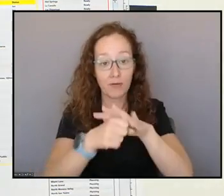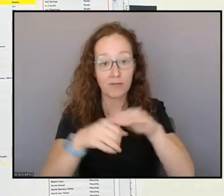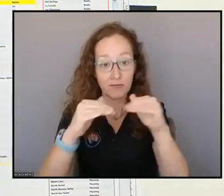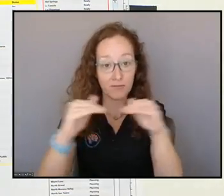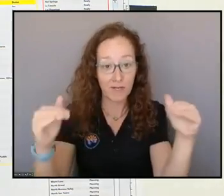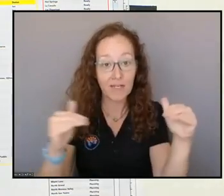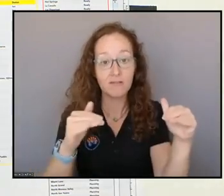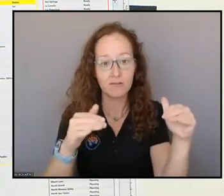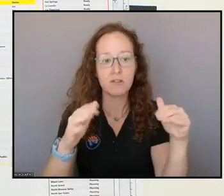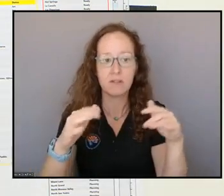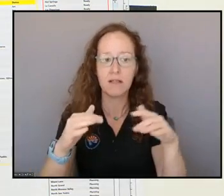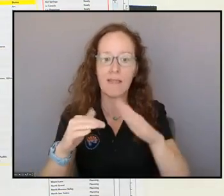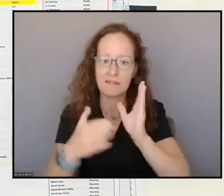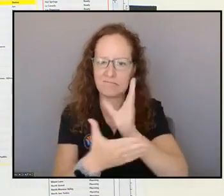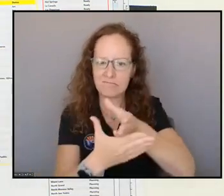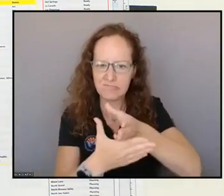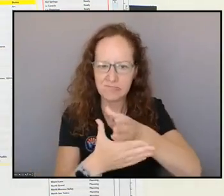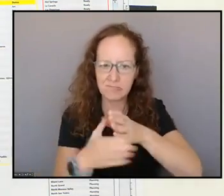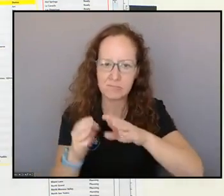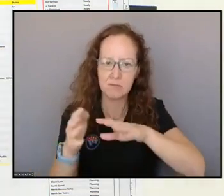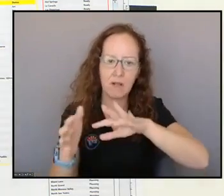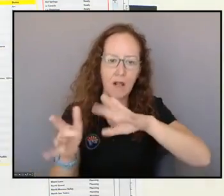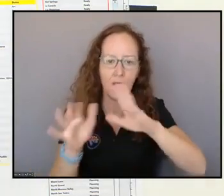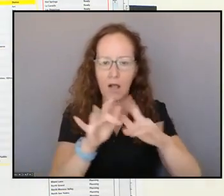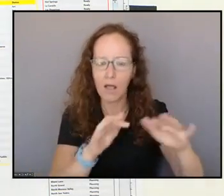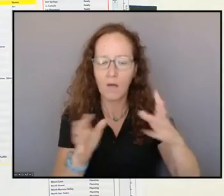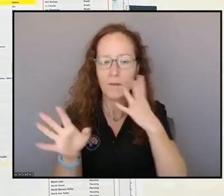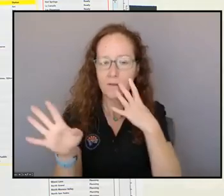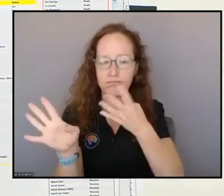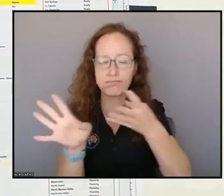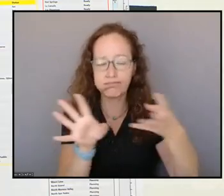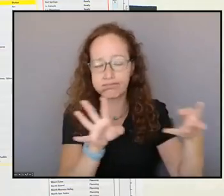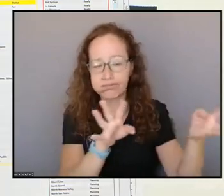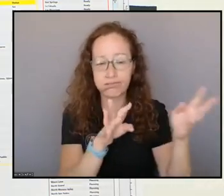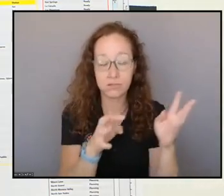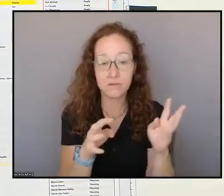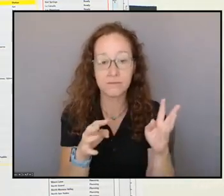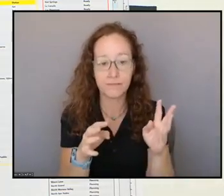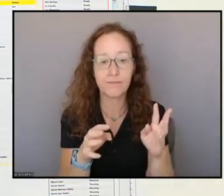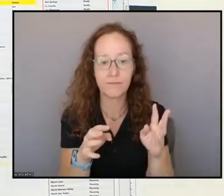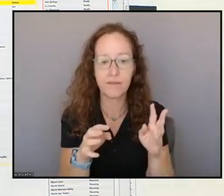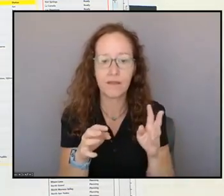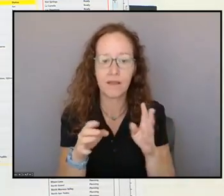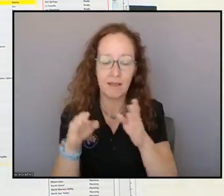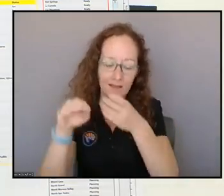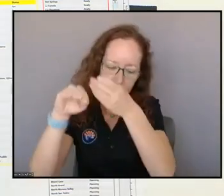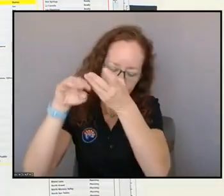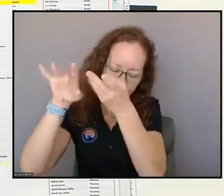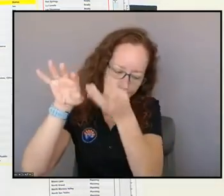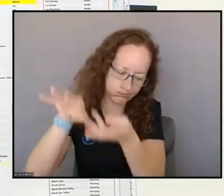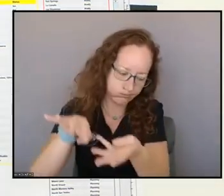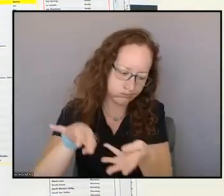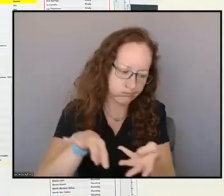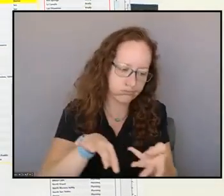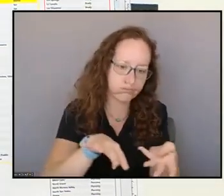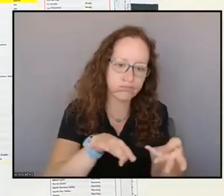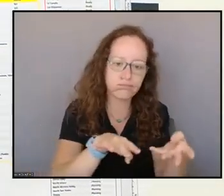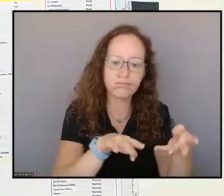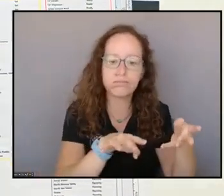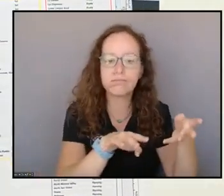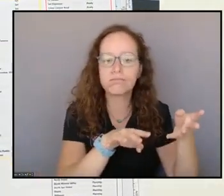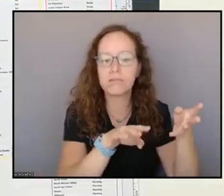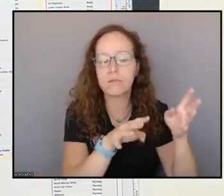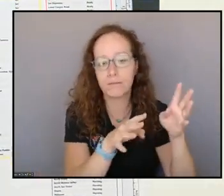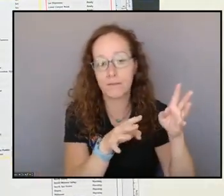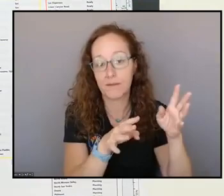winds that are a very strong aloft. That's going to continue to dig down, and because of that, we're not going to